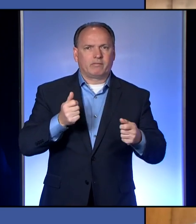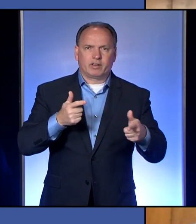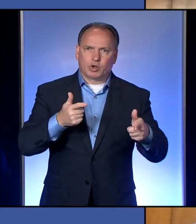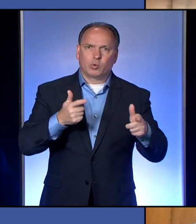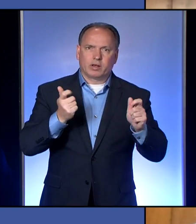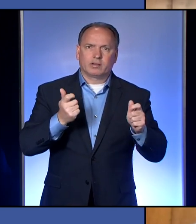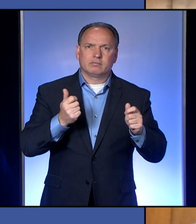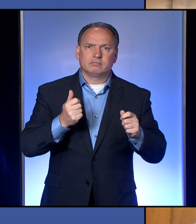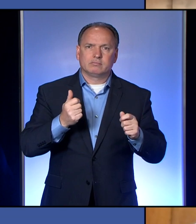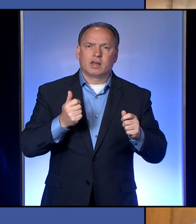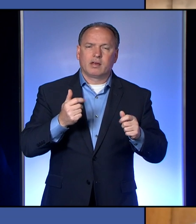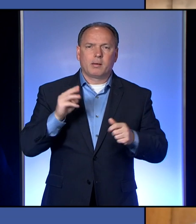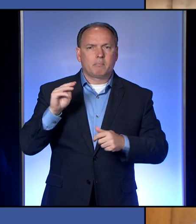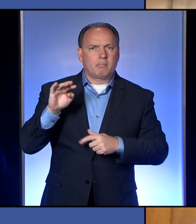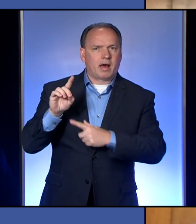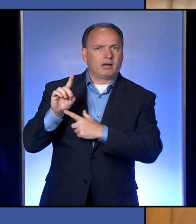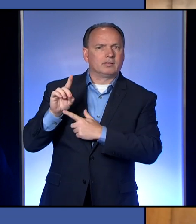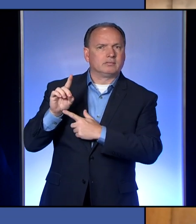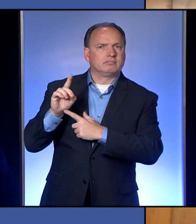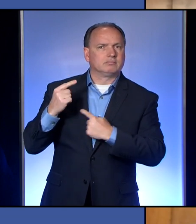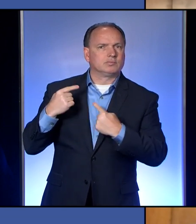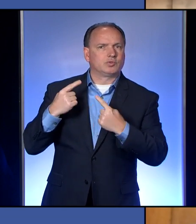quickly and have mild illnesses.